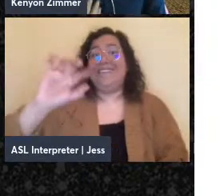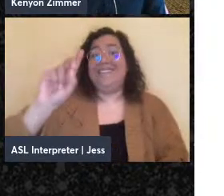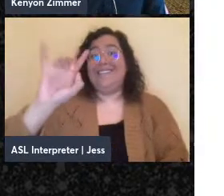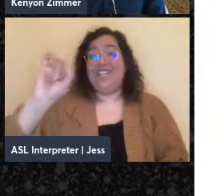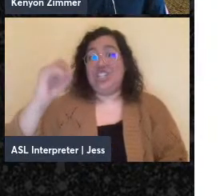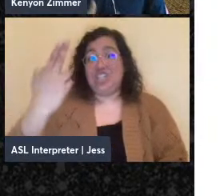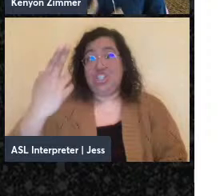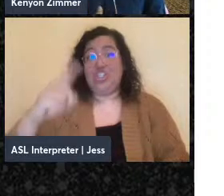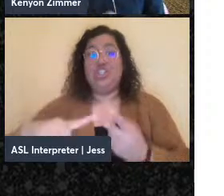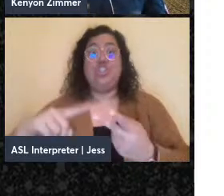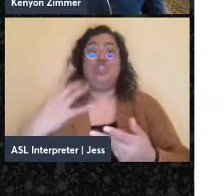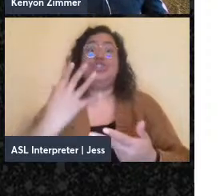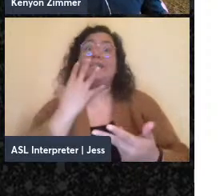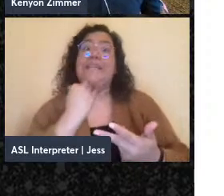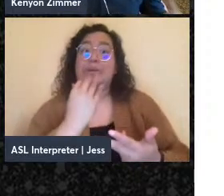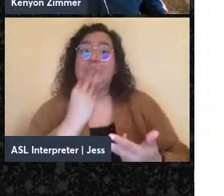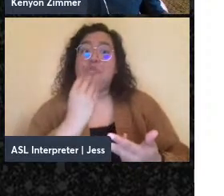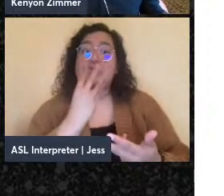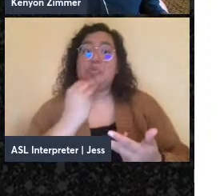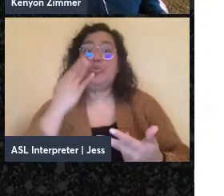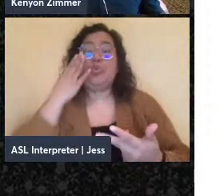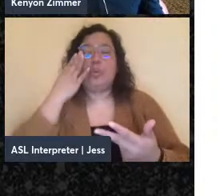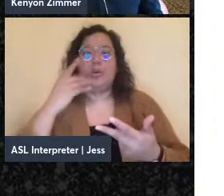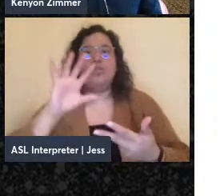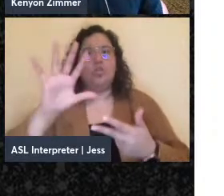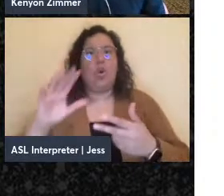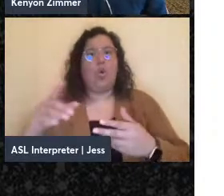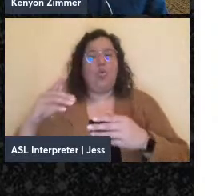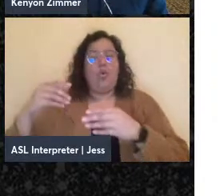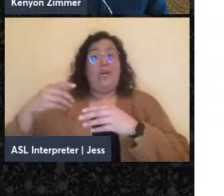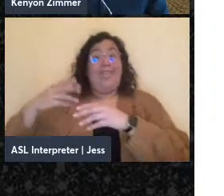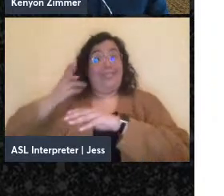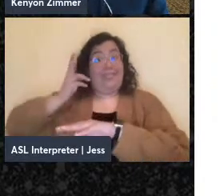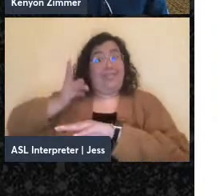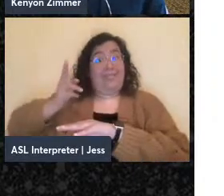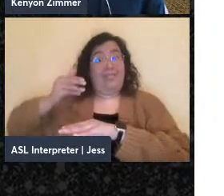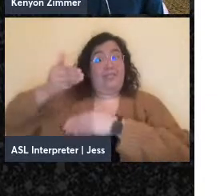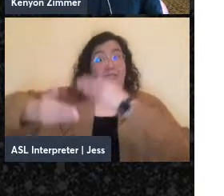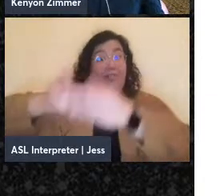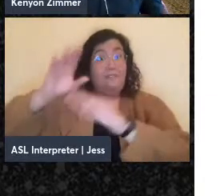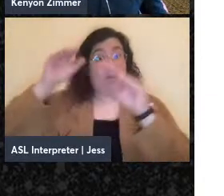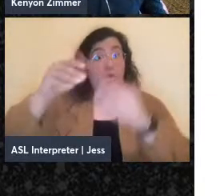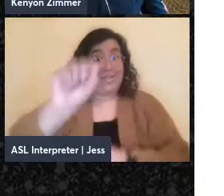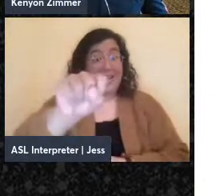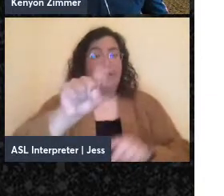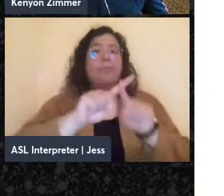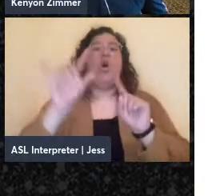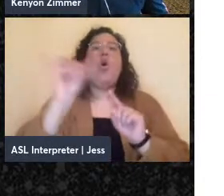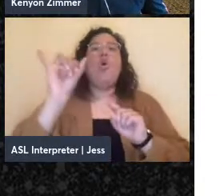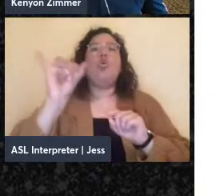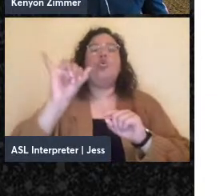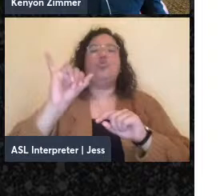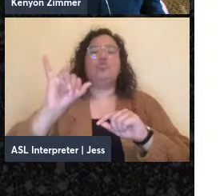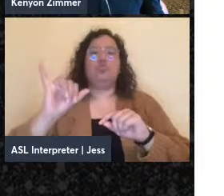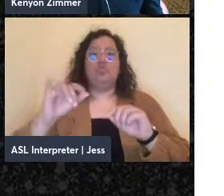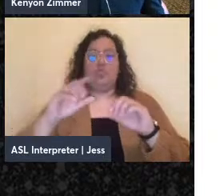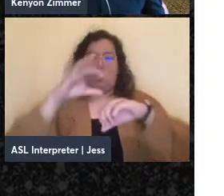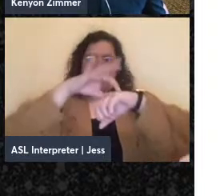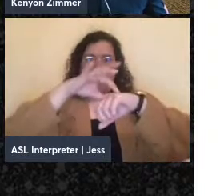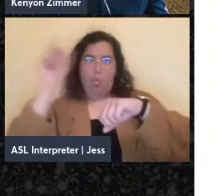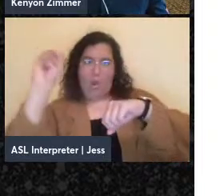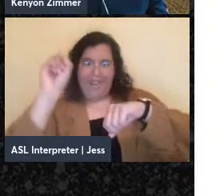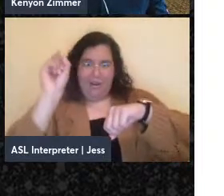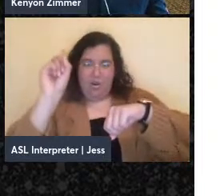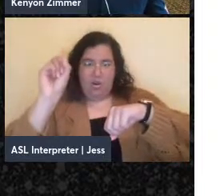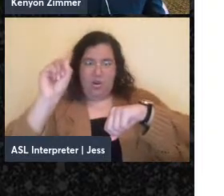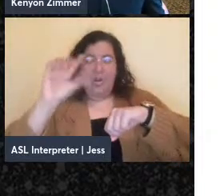So another, so in addition to the chronological expansion of focus, we were very interested in the geographical expansion of focus and the linguistic